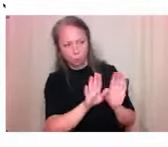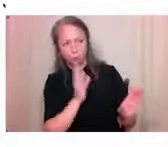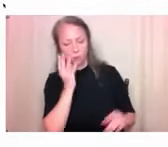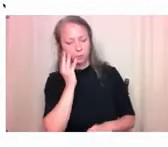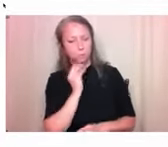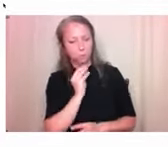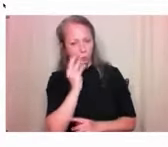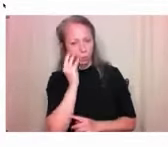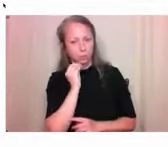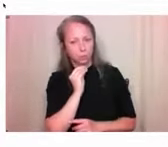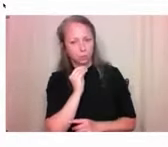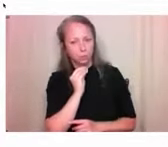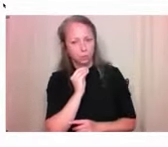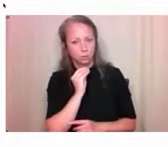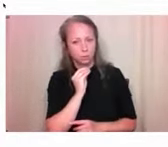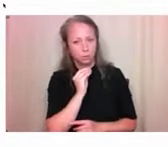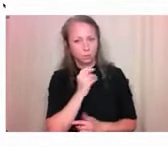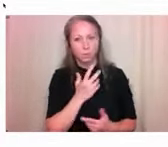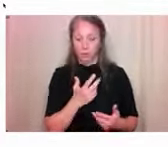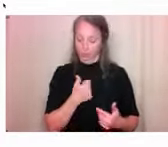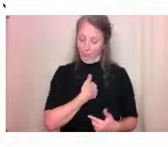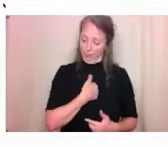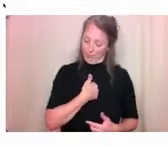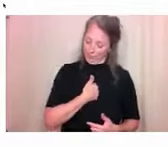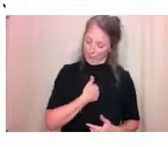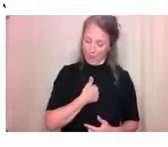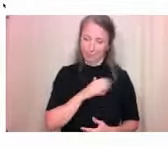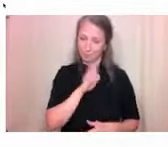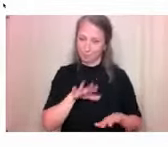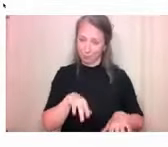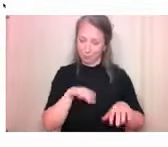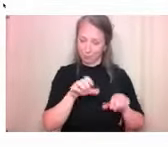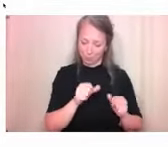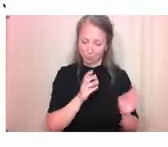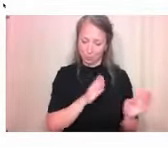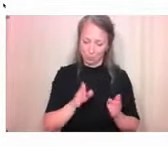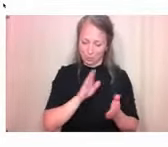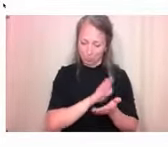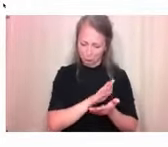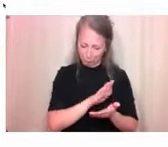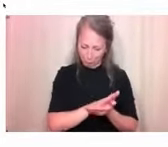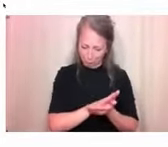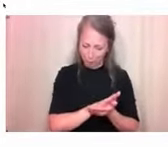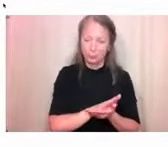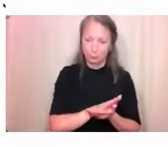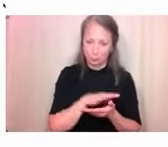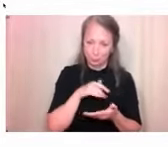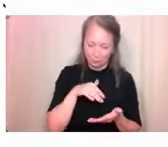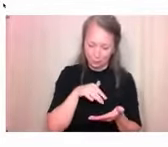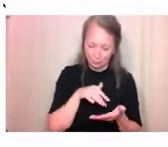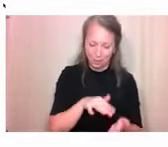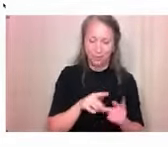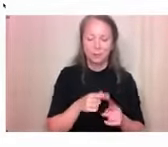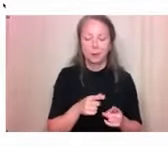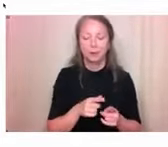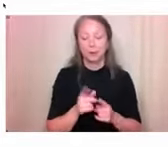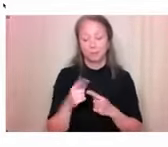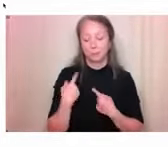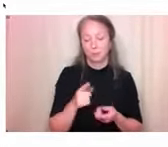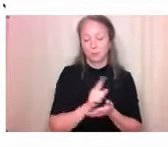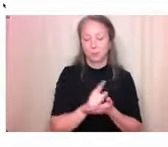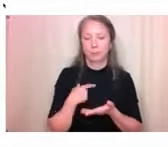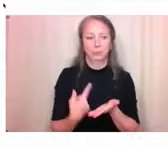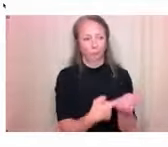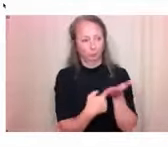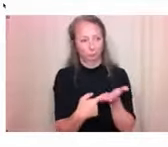has not gone to planning school. Um, but now I've spent a lot of time with people who have gone to planning school in the last week. Um, just